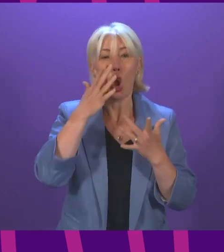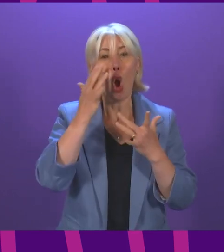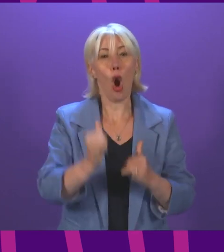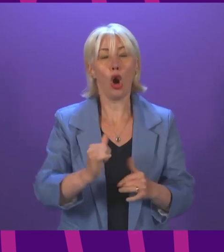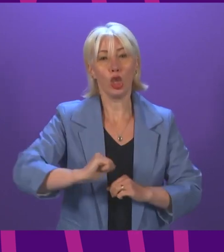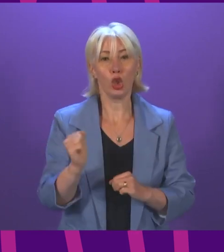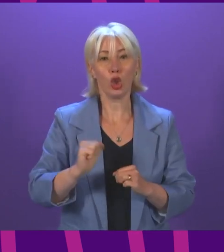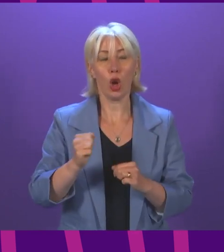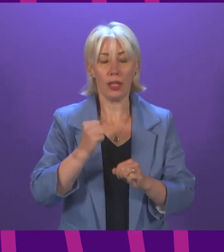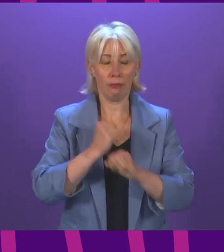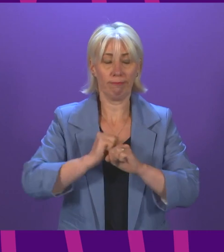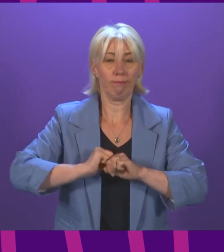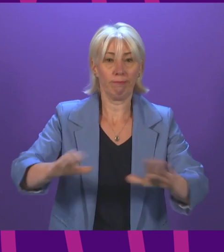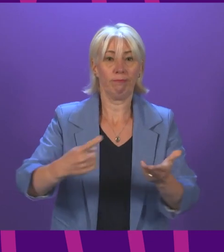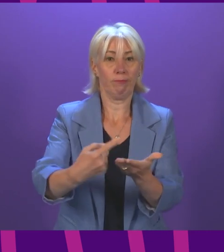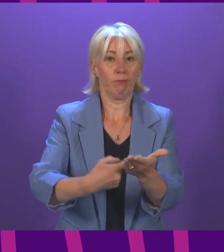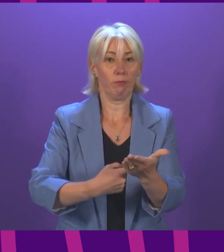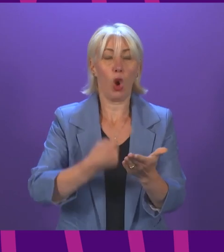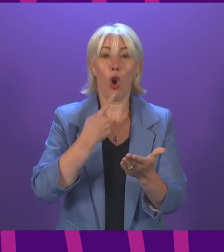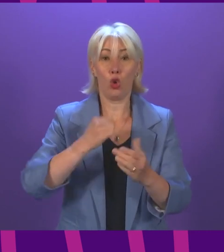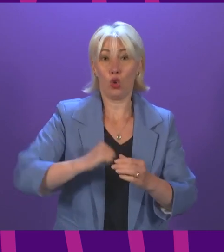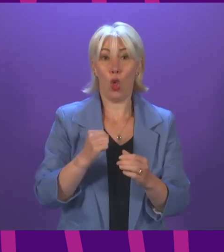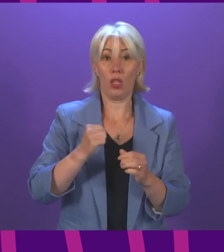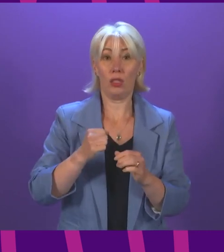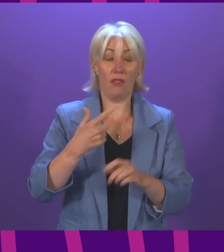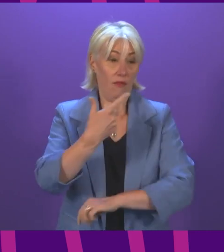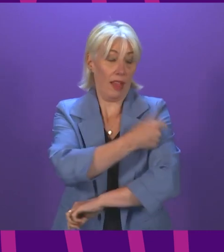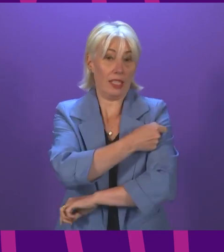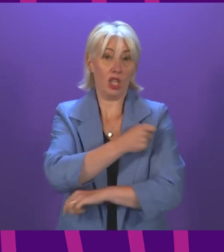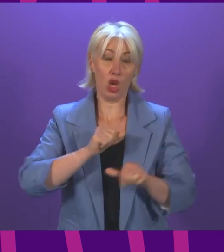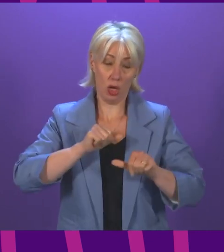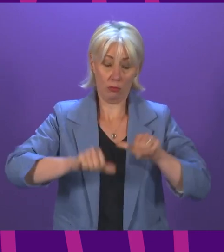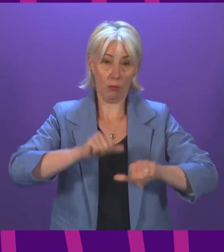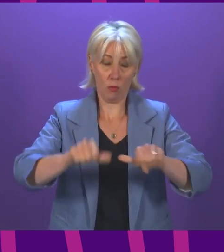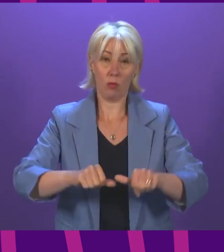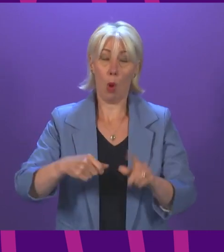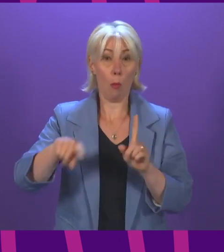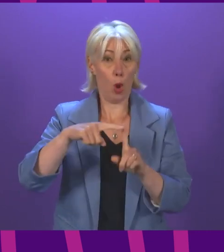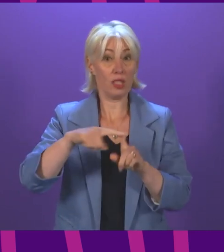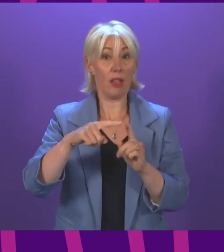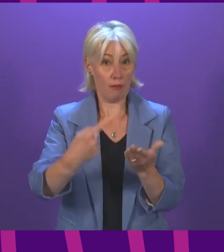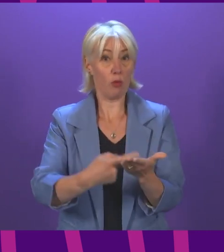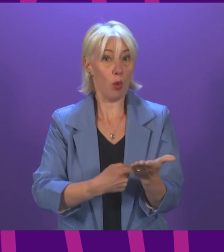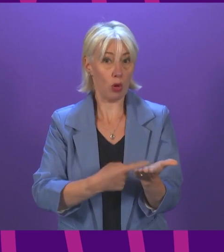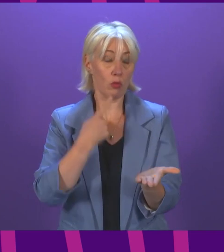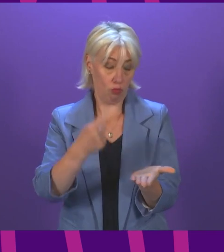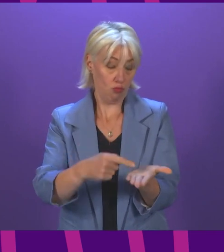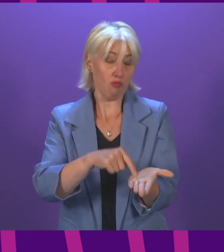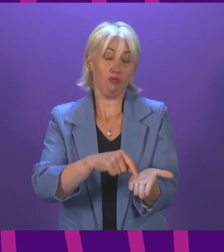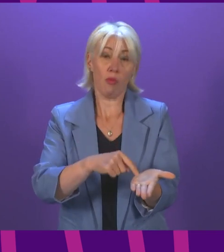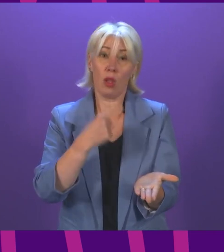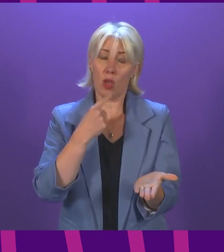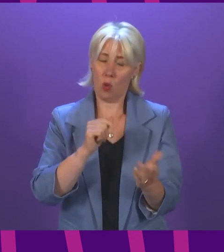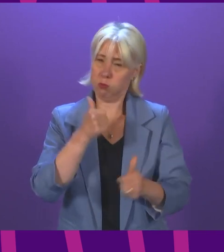on Scotland's COVID vaccination programme. It is an overwhelmingly positive report. Their report highlights the remarkable success